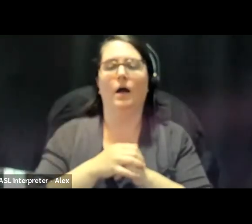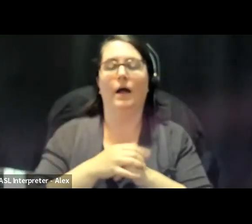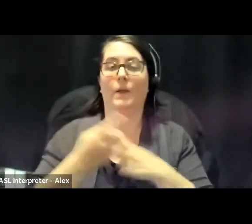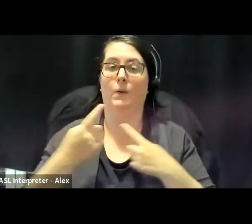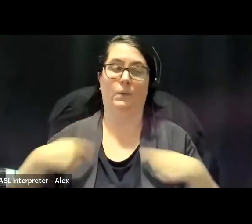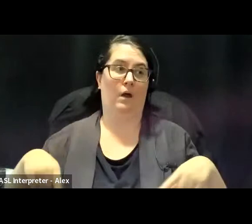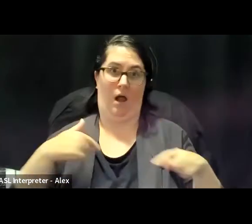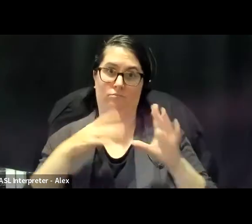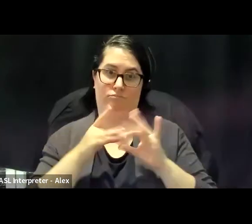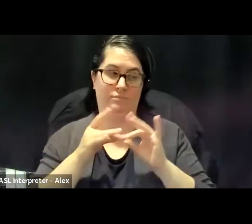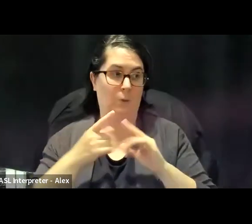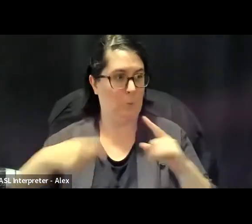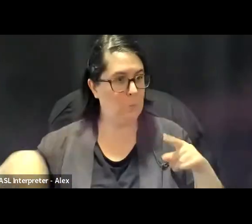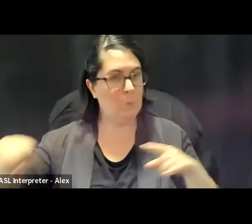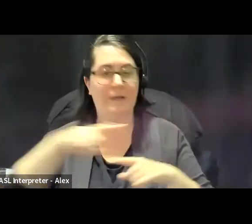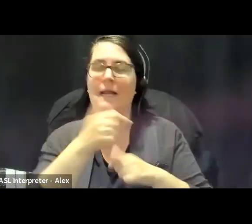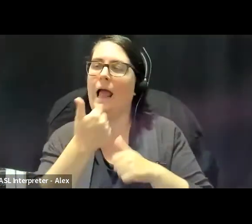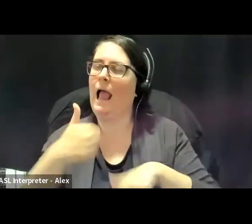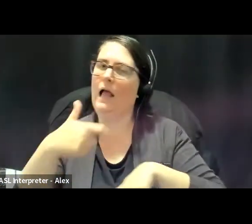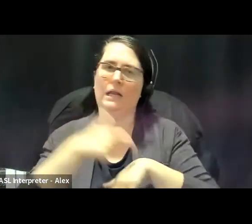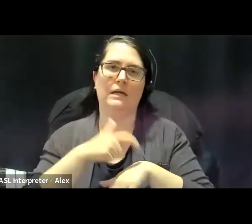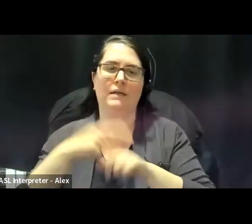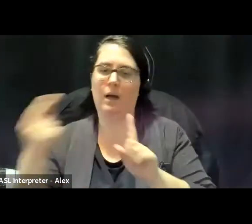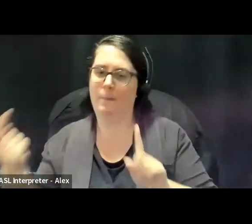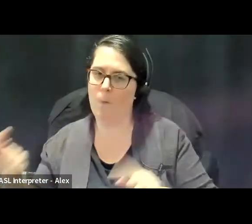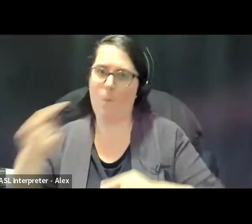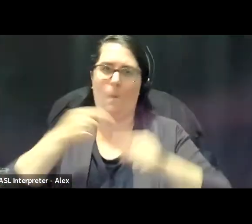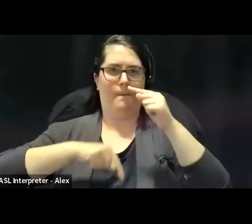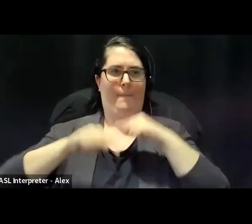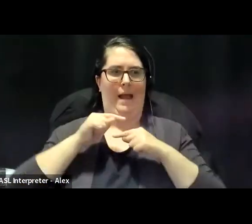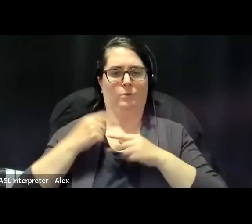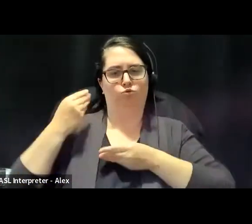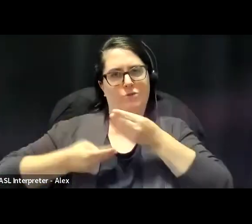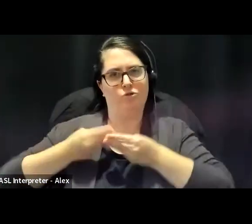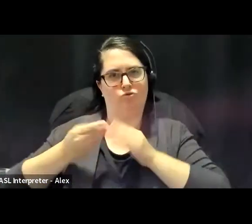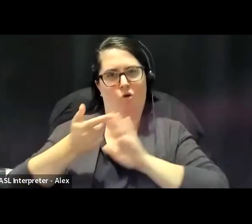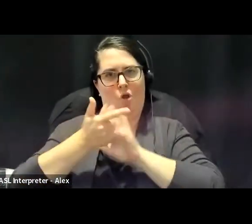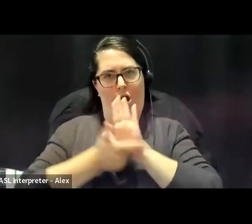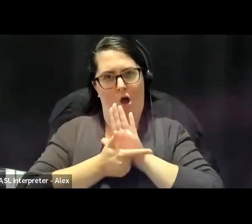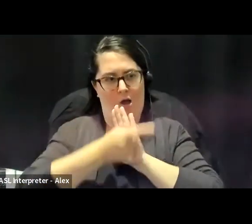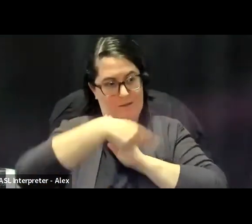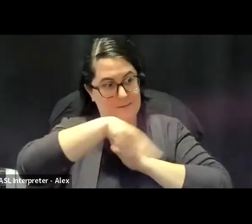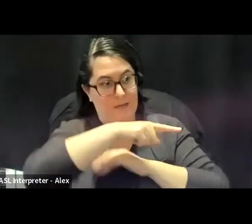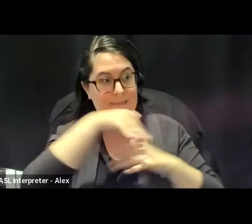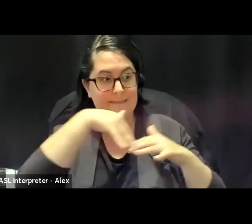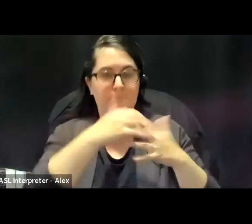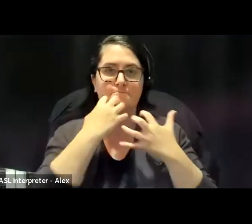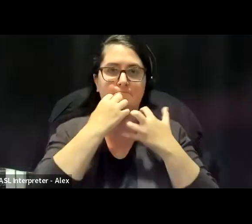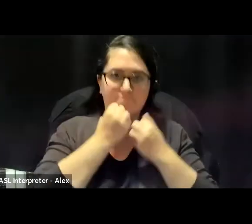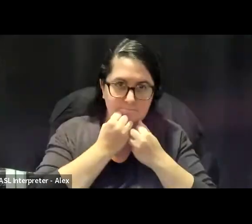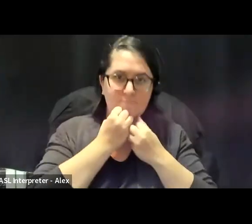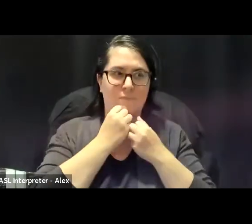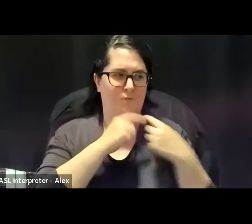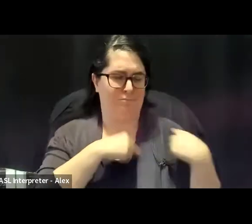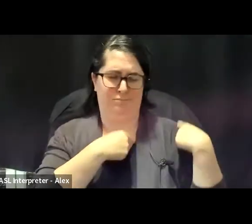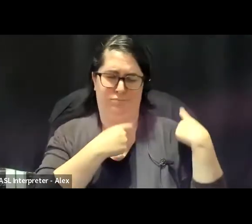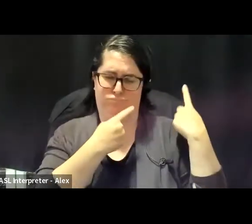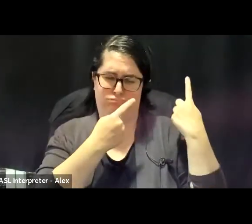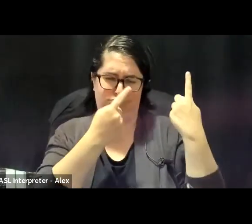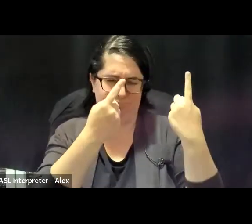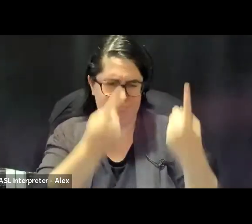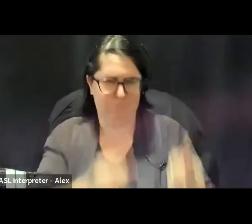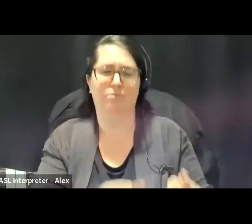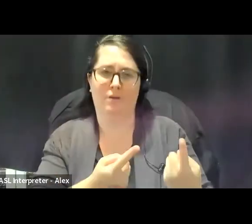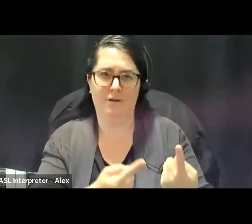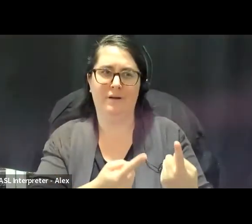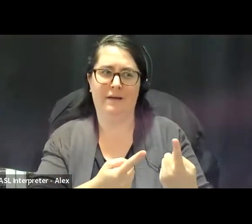in time can come back to those traditional laws that Indigenous people hold on these territories that have existed here for tens of thousands of years.